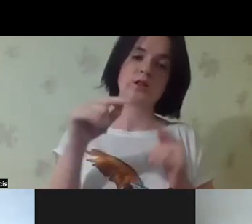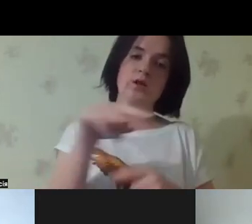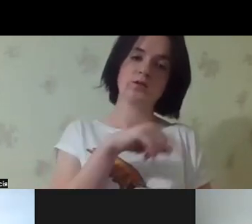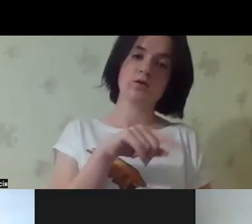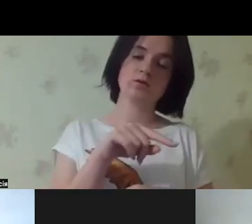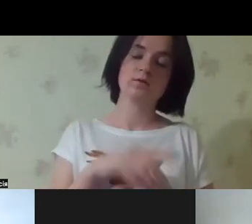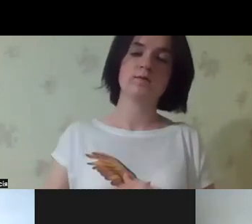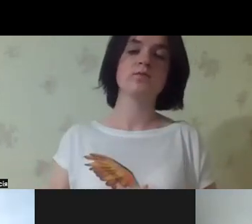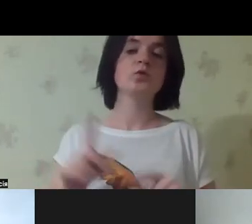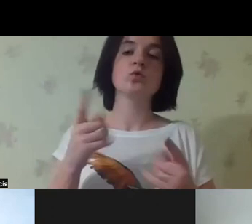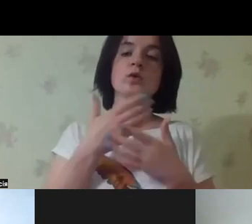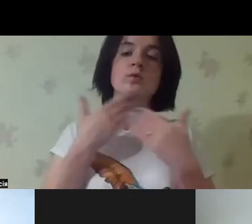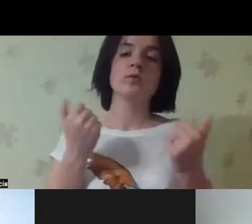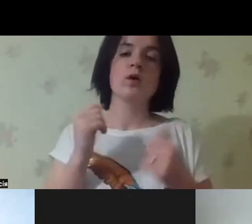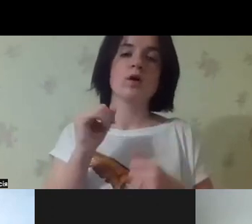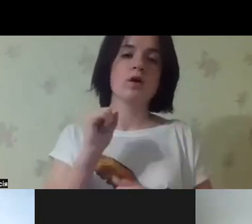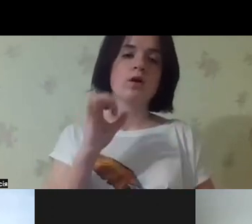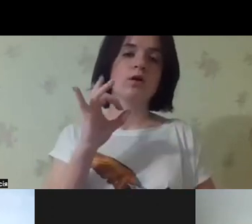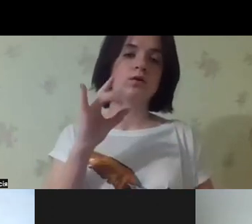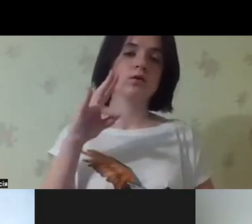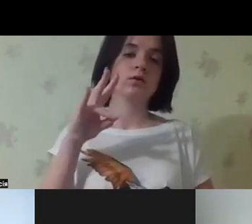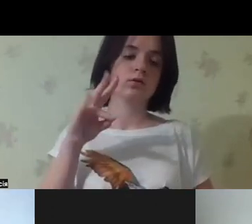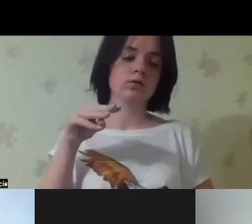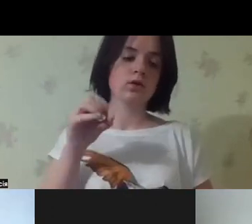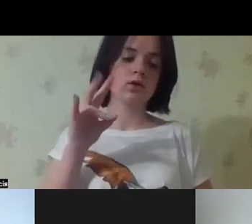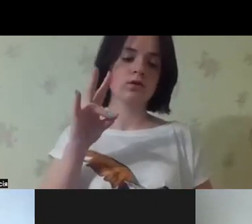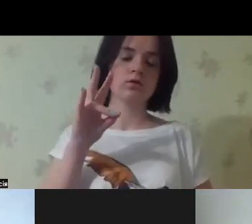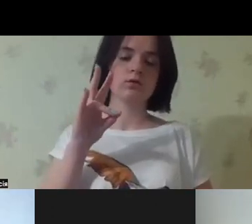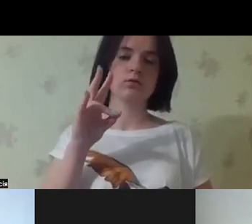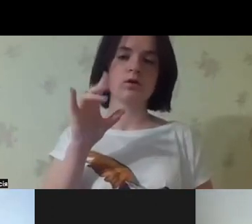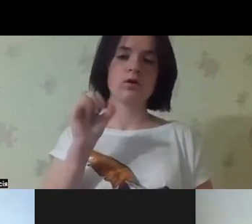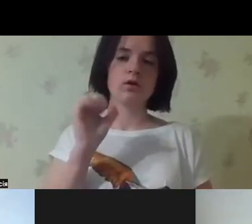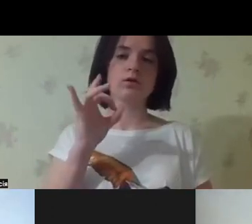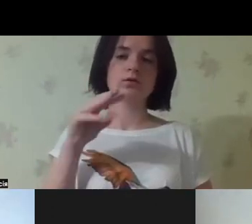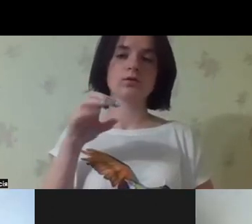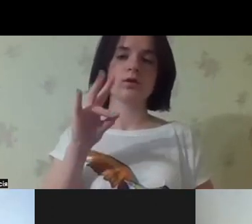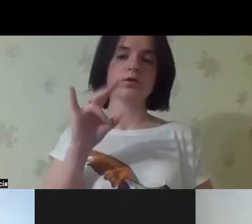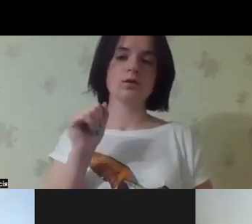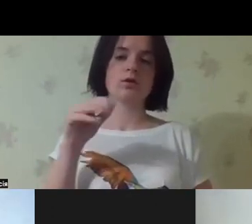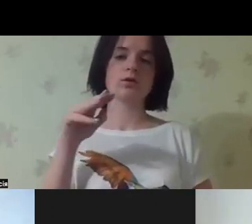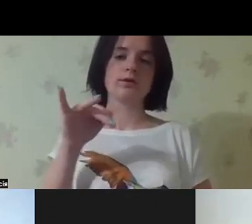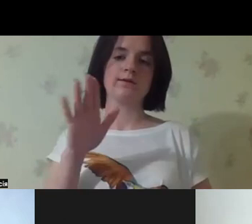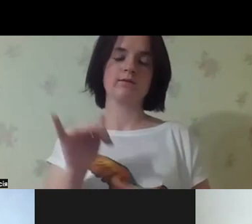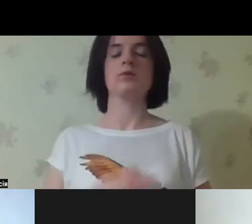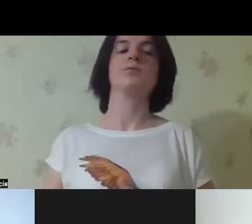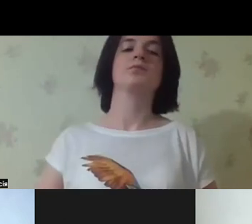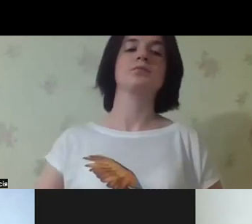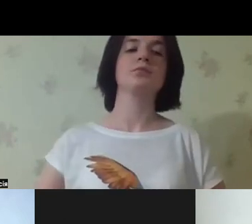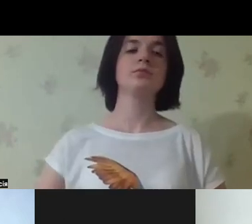community-based services rather than institutions. There is no alternative to the institutional